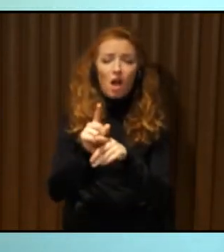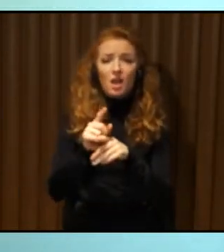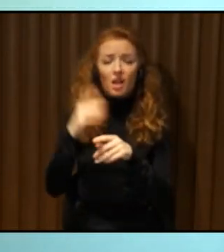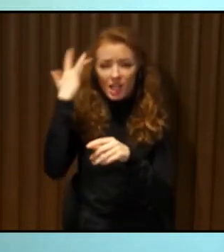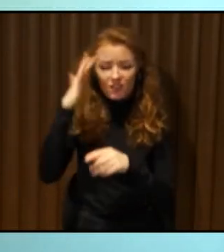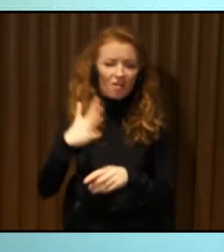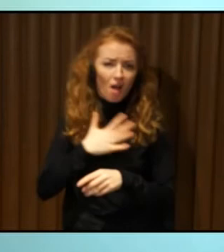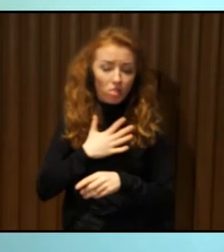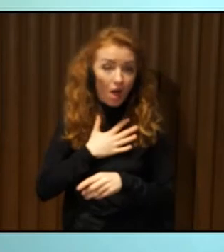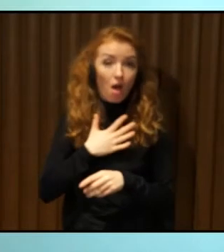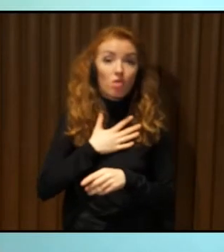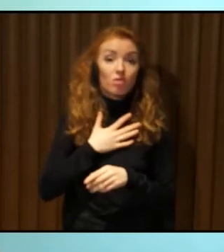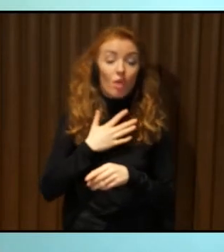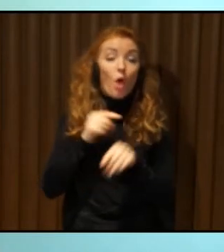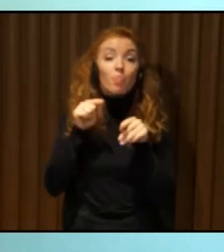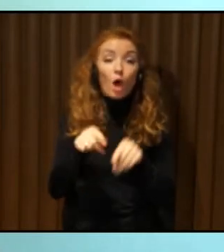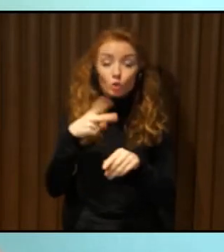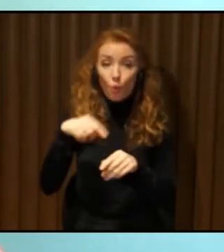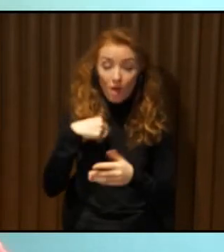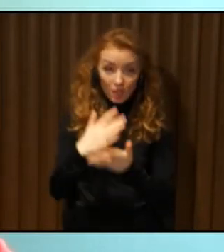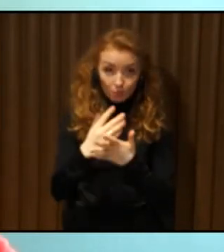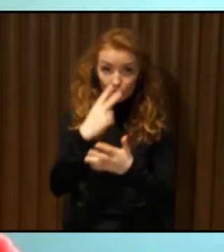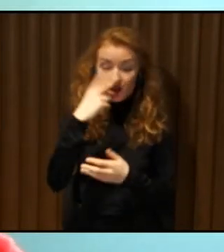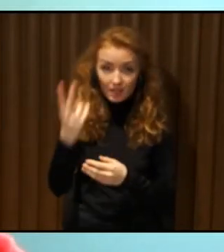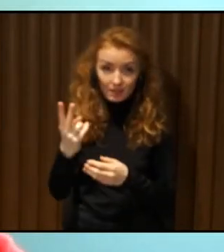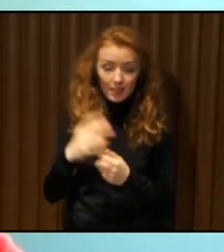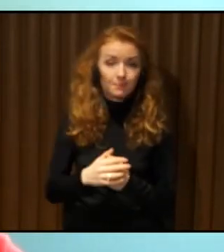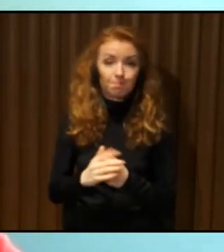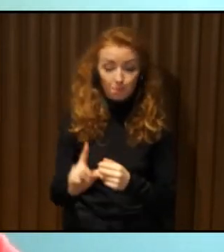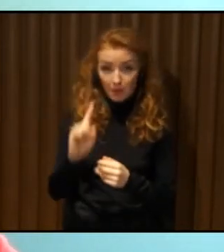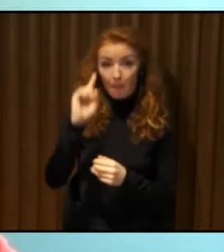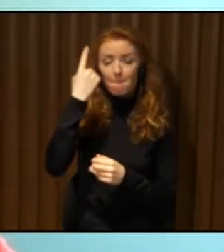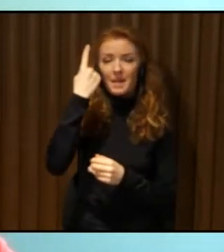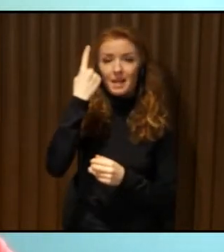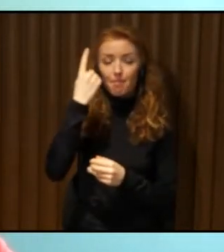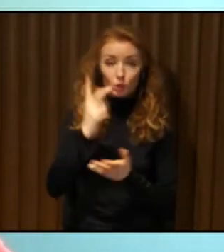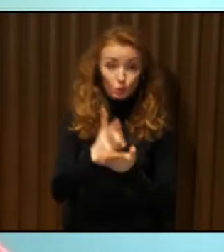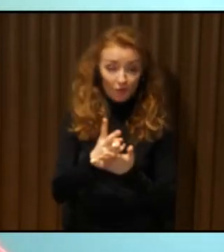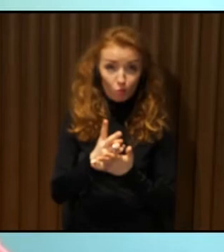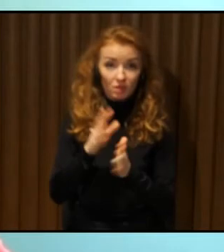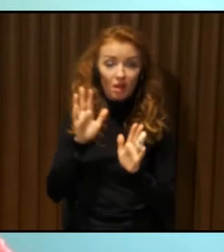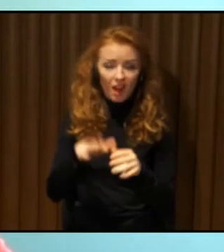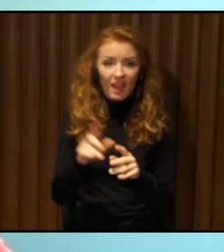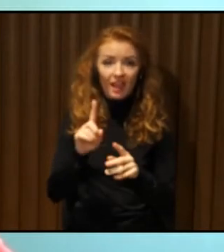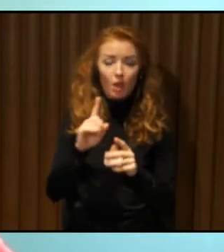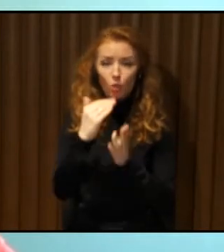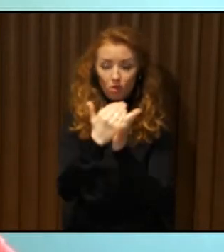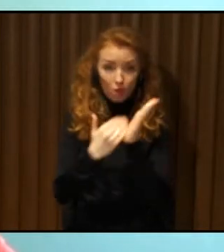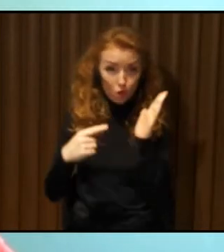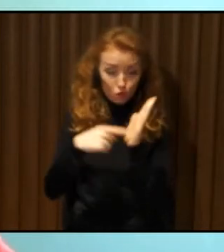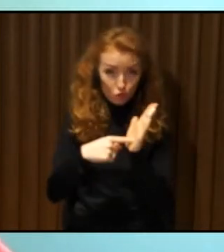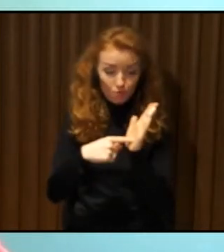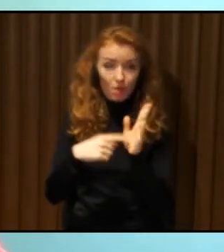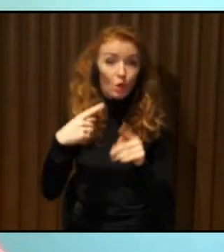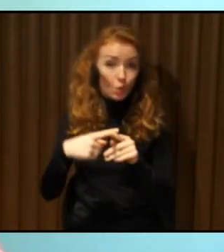Actually, what I've seen is that the first step is to have a regulation and some obligation to make the build environment accessible. And this is the first